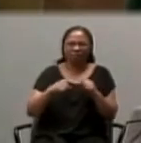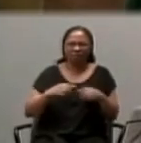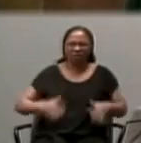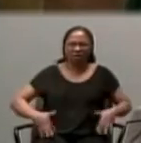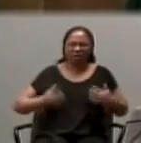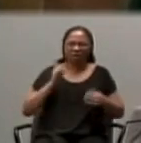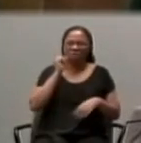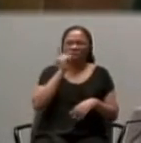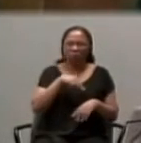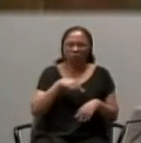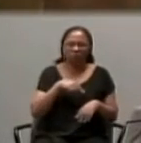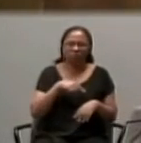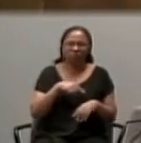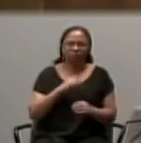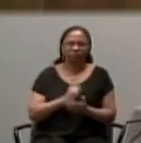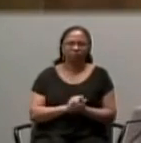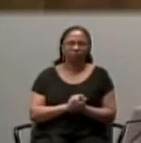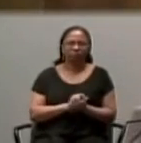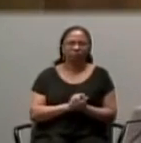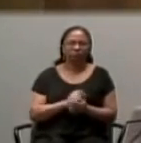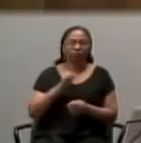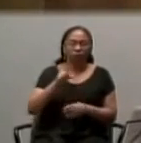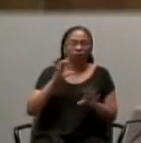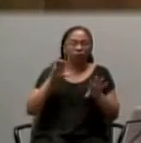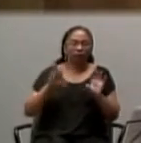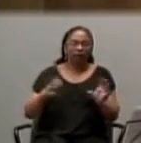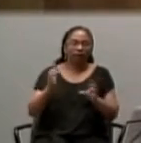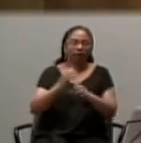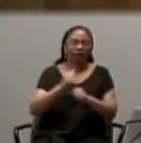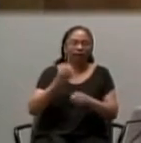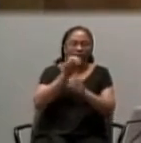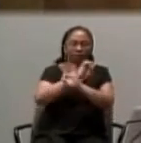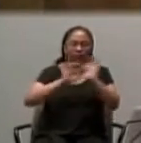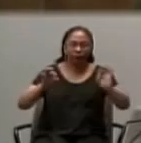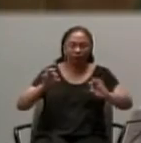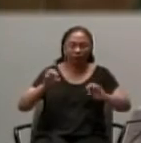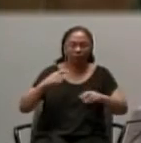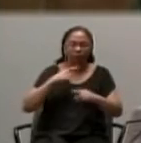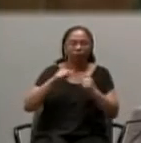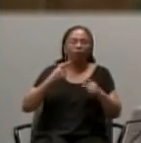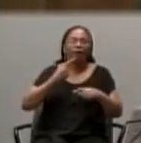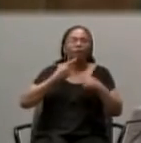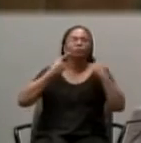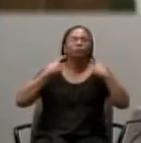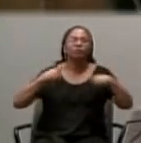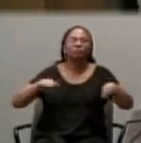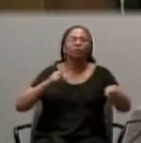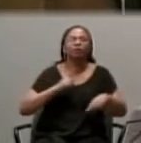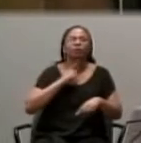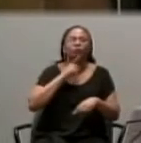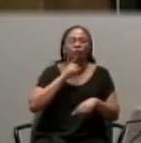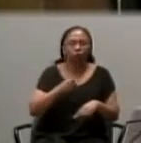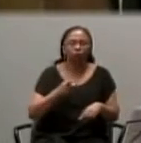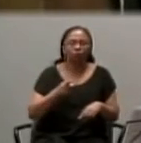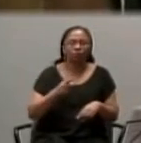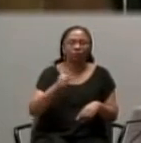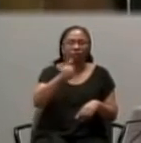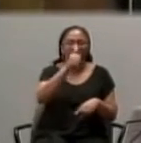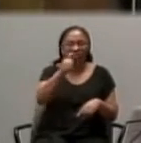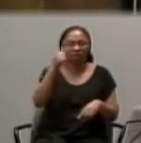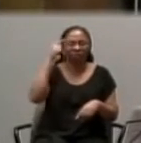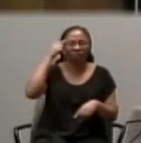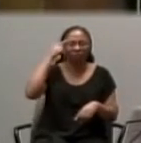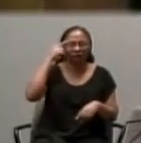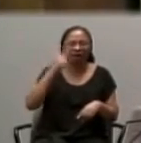And deception, You can only gain freedom, When you speak the truth, To yourself, And to the others, And to the